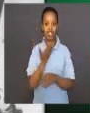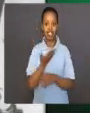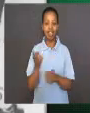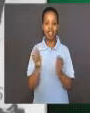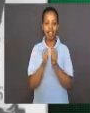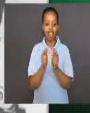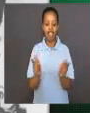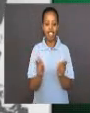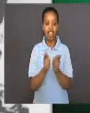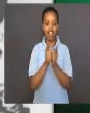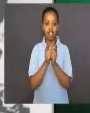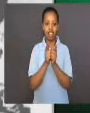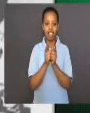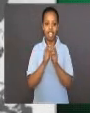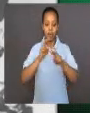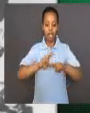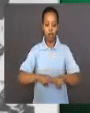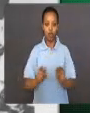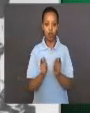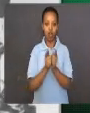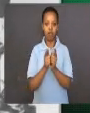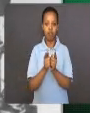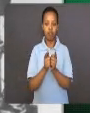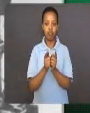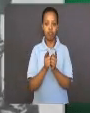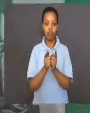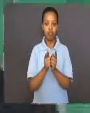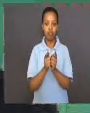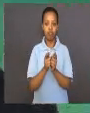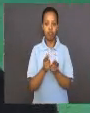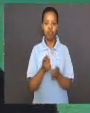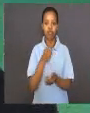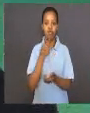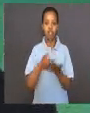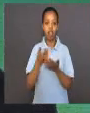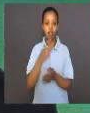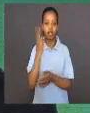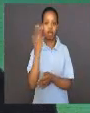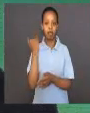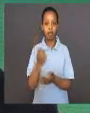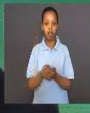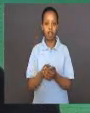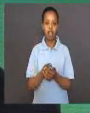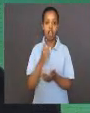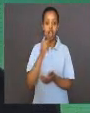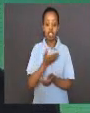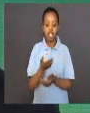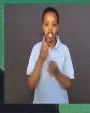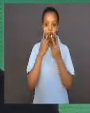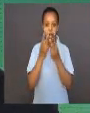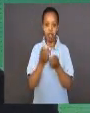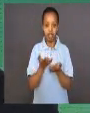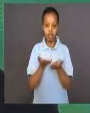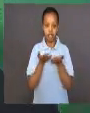tube attached to a stand. When he looked at objects through his